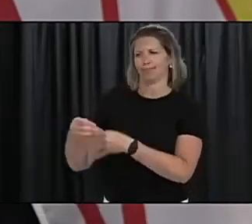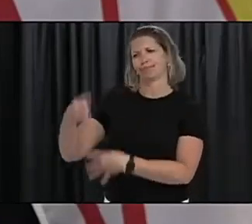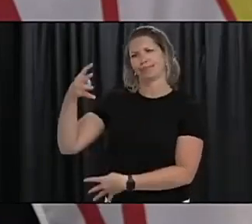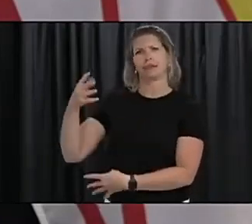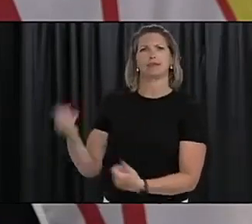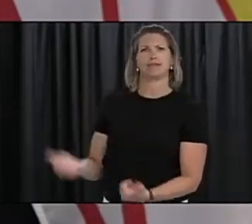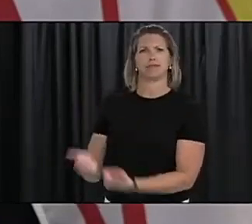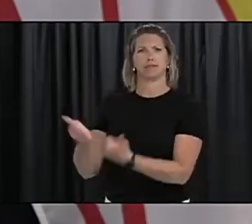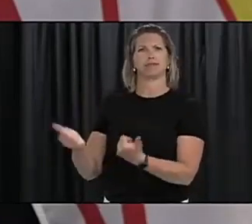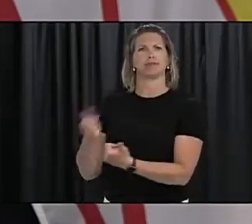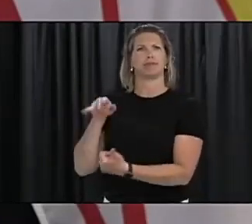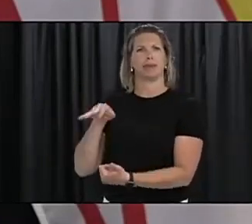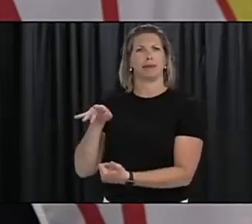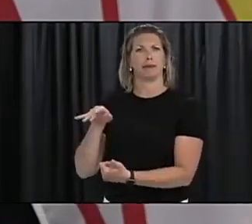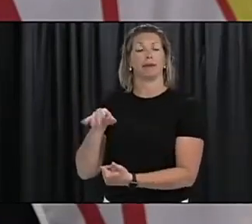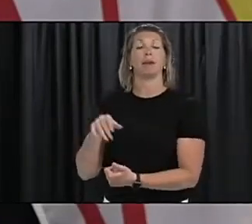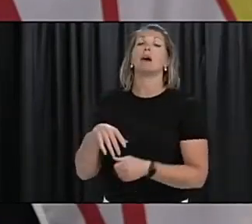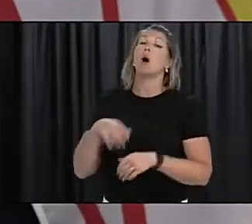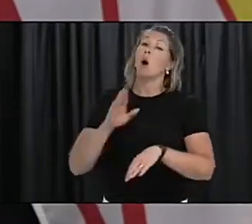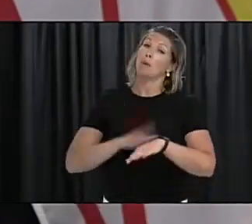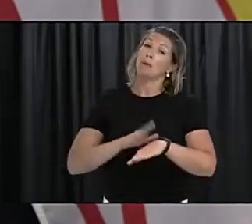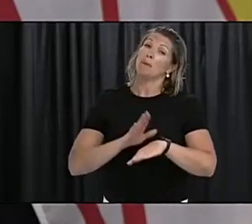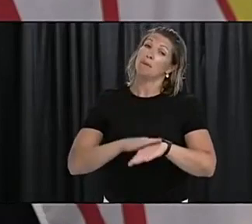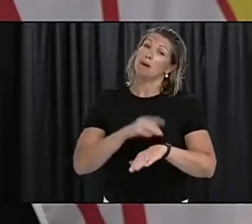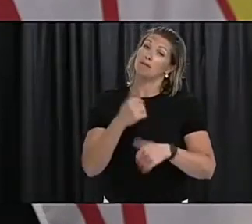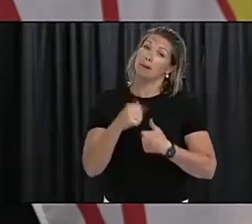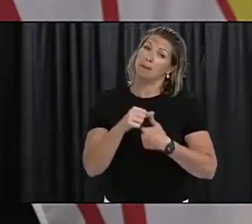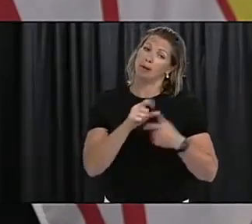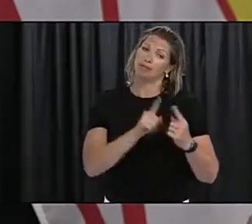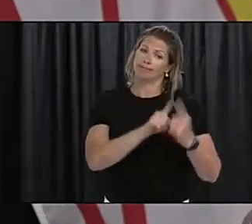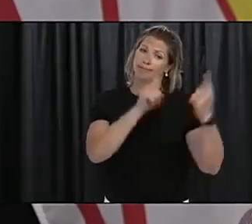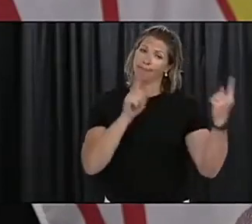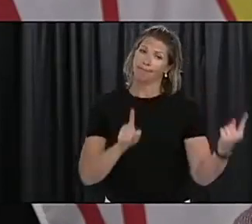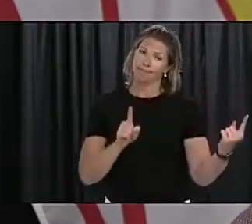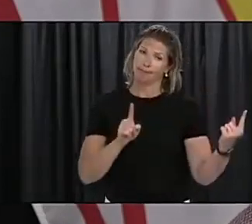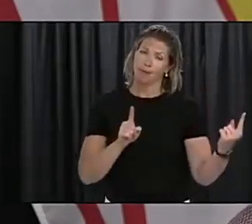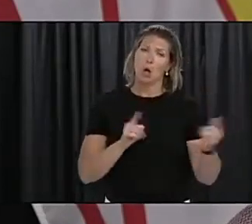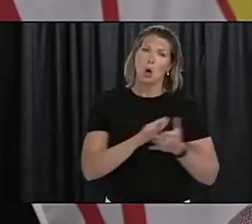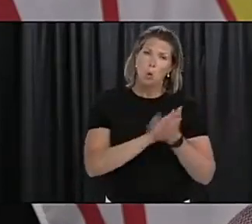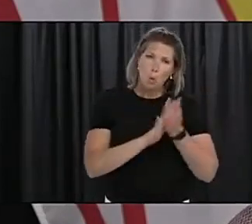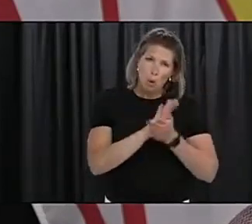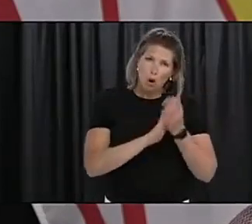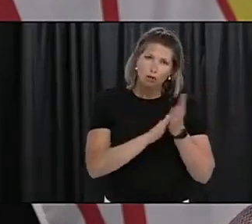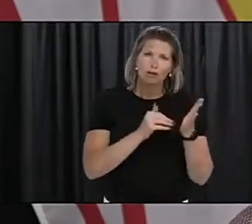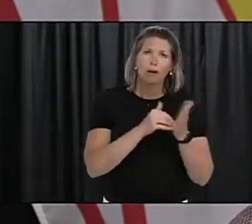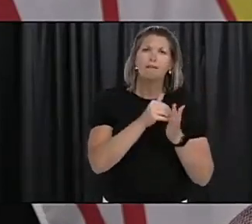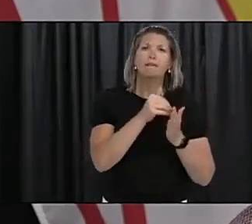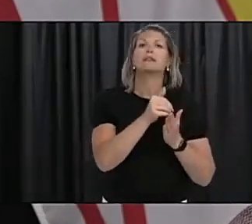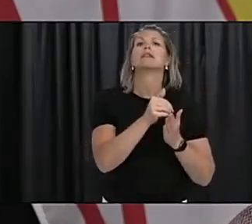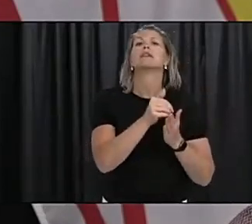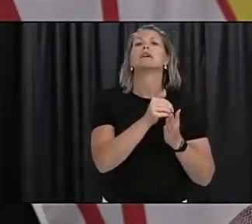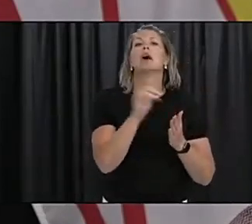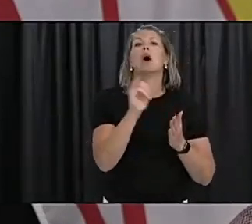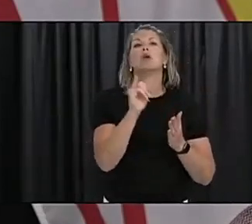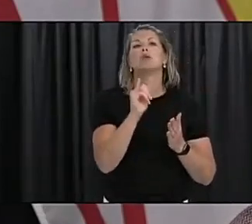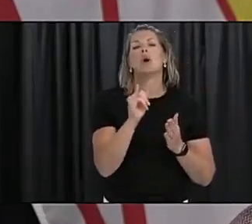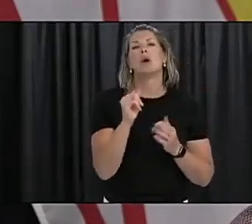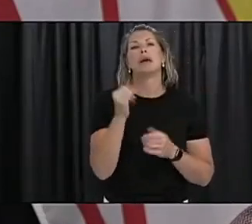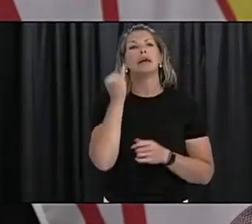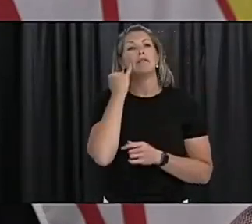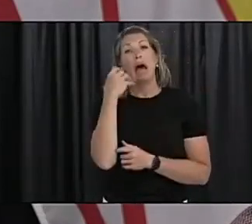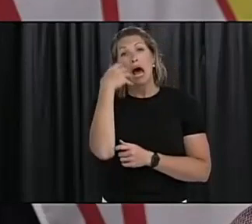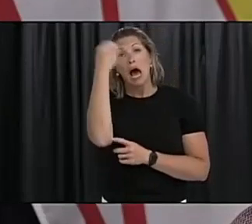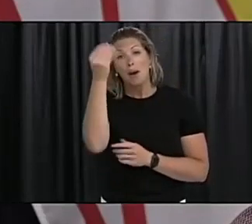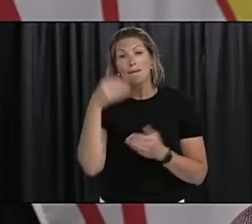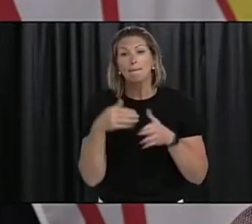social and physically distanced. Wash your hands, wear your masks in public. And I know some of you, because of health-related issues, find it